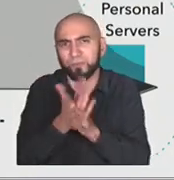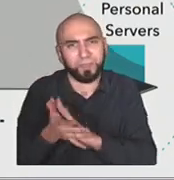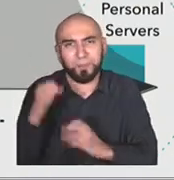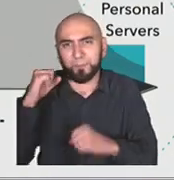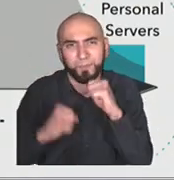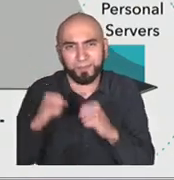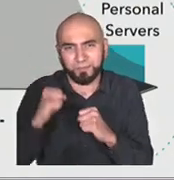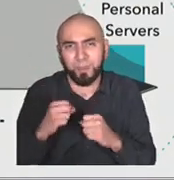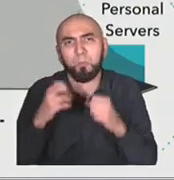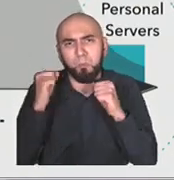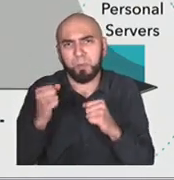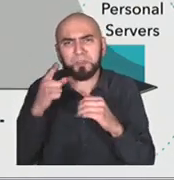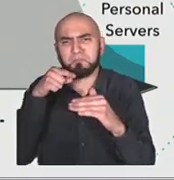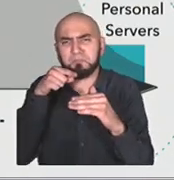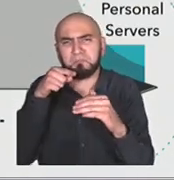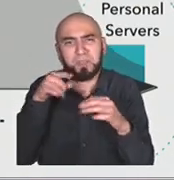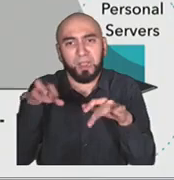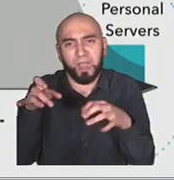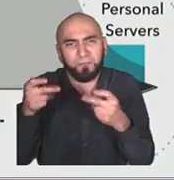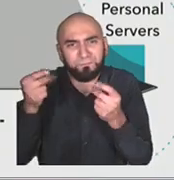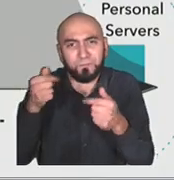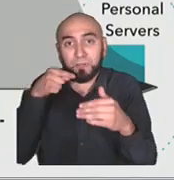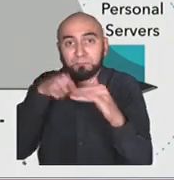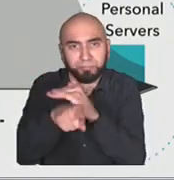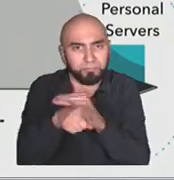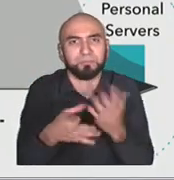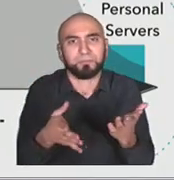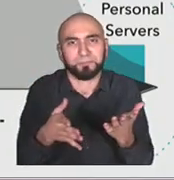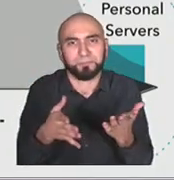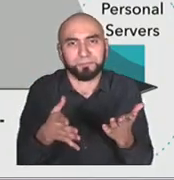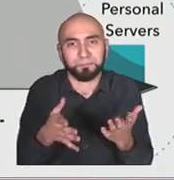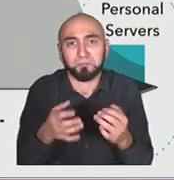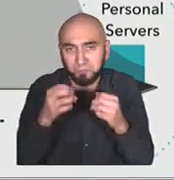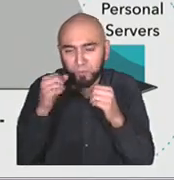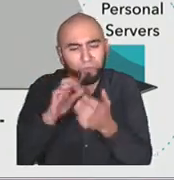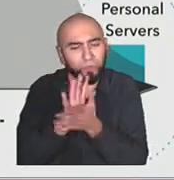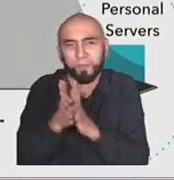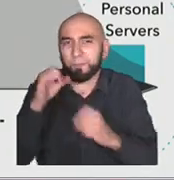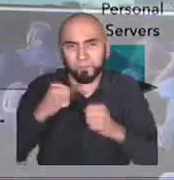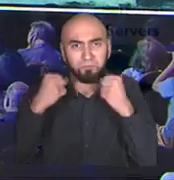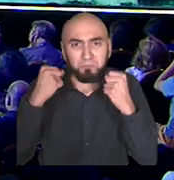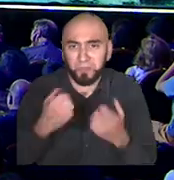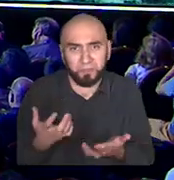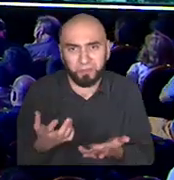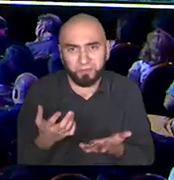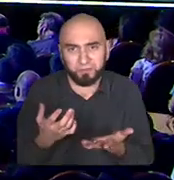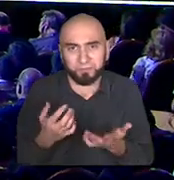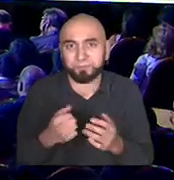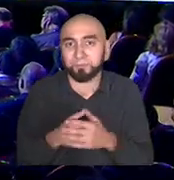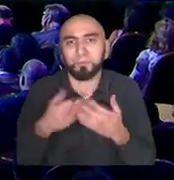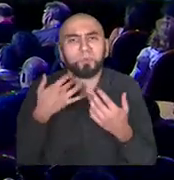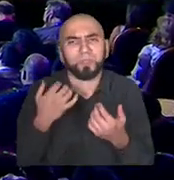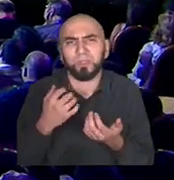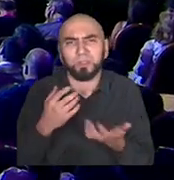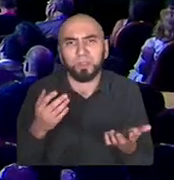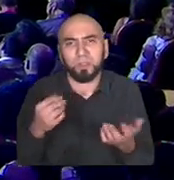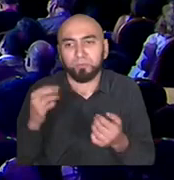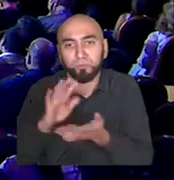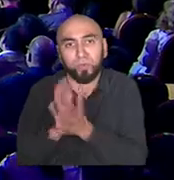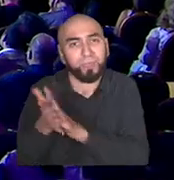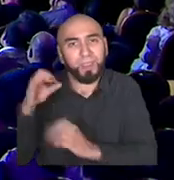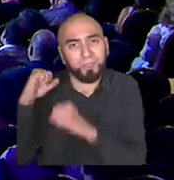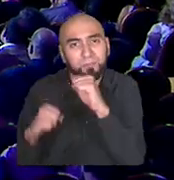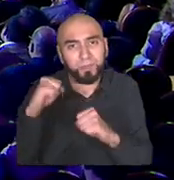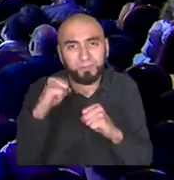that everything's insecure, we can change how we build things. Because every company needs to be able to work on